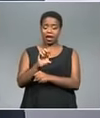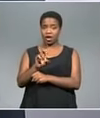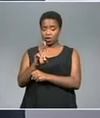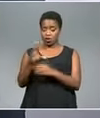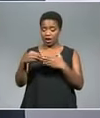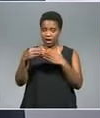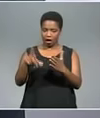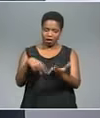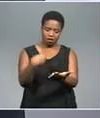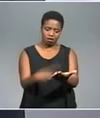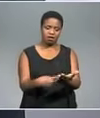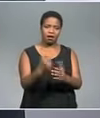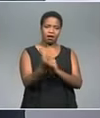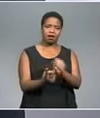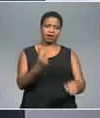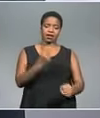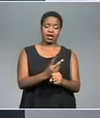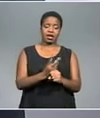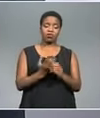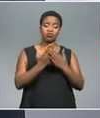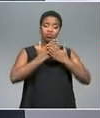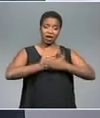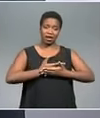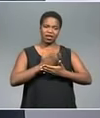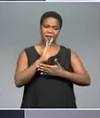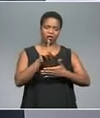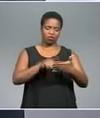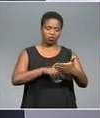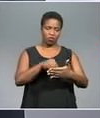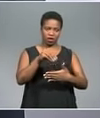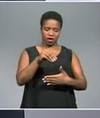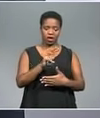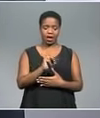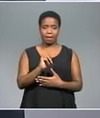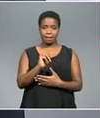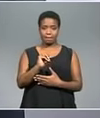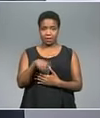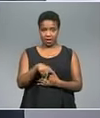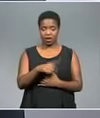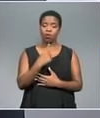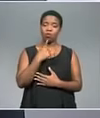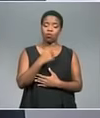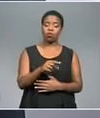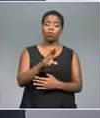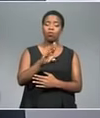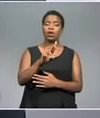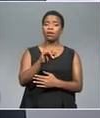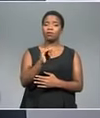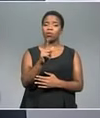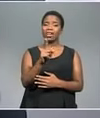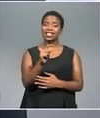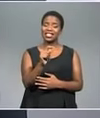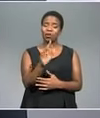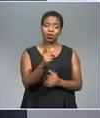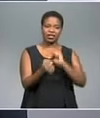comes just before tonight's MP vote on a series of amendments to the deal, including the controversial Irish backstop.